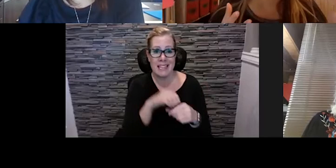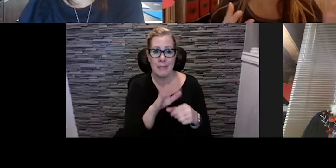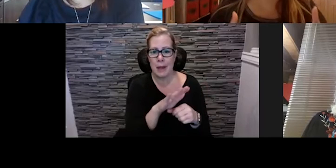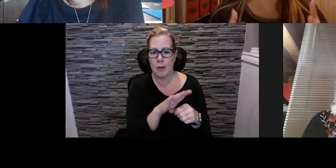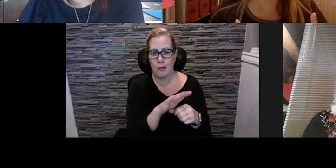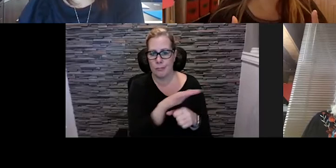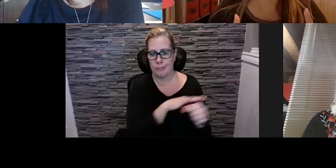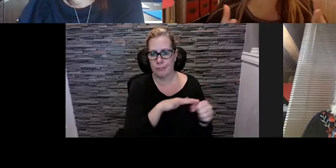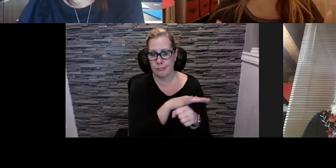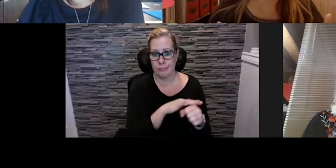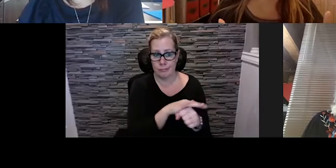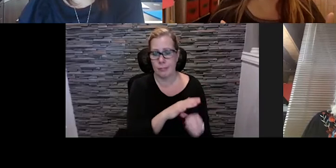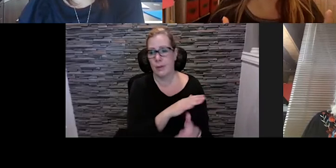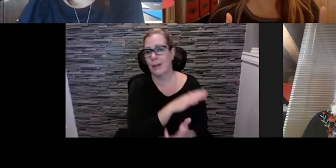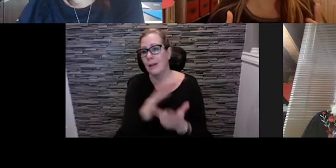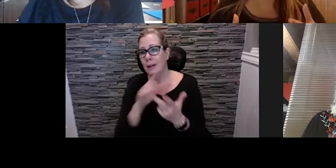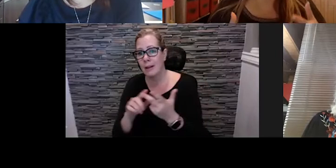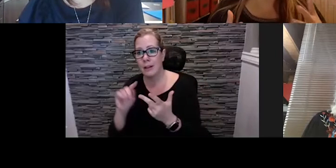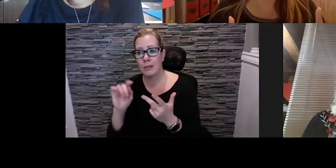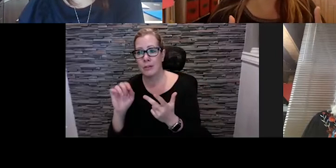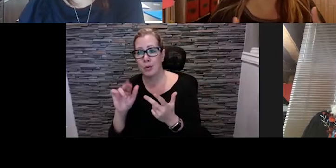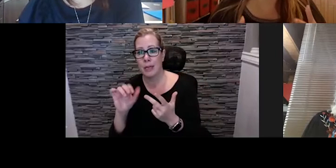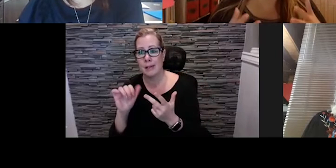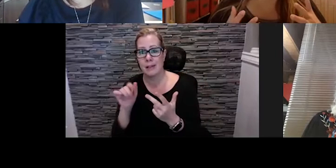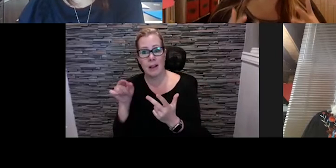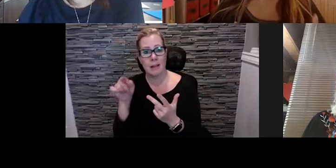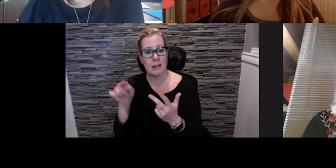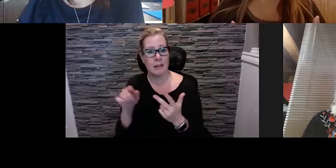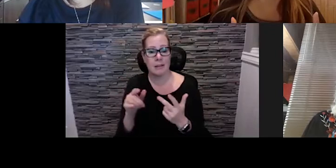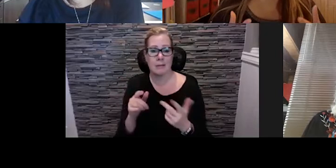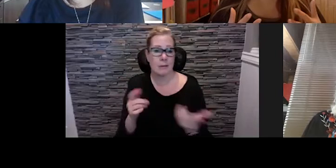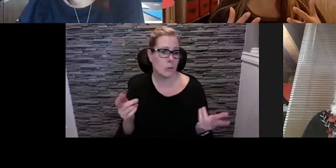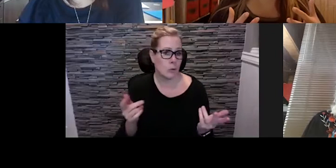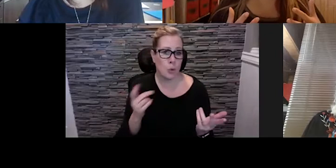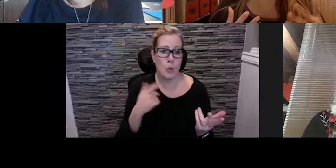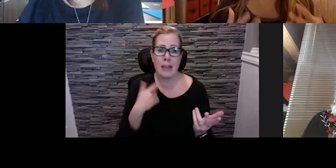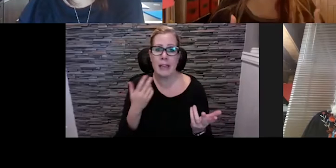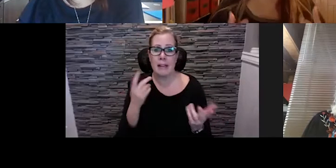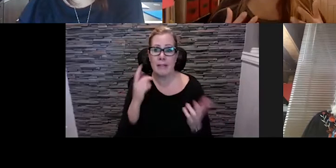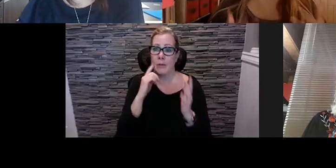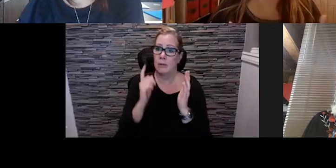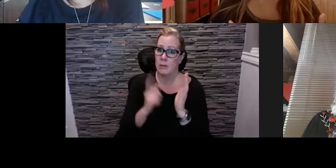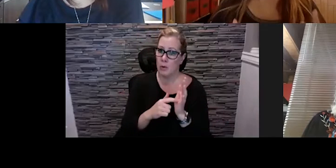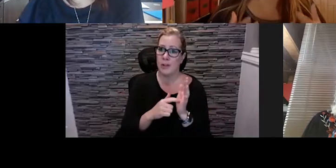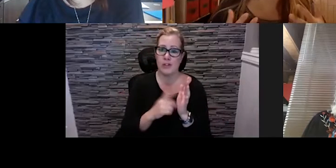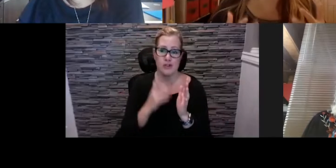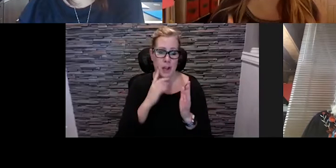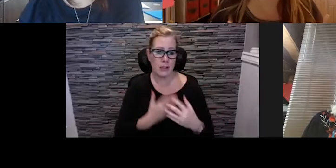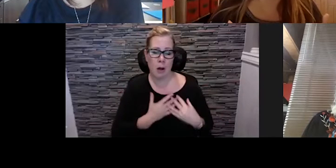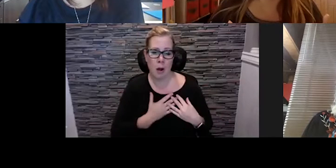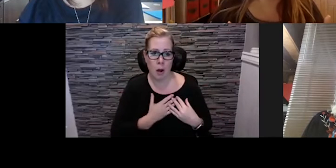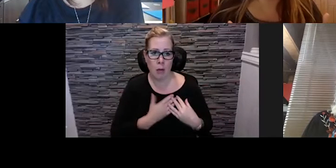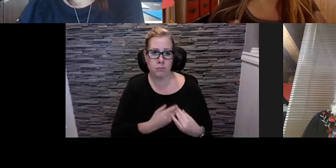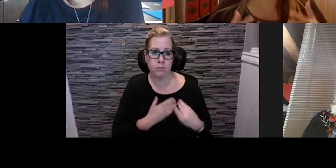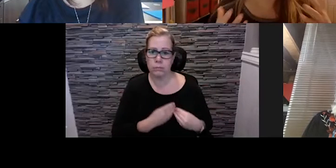And then of course, with Teresa, we have seen a tremendous, um, spirit of generosity and